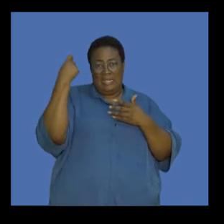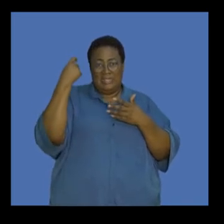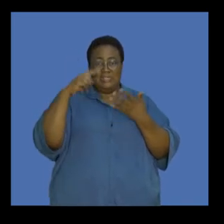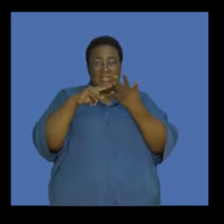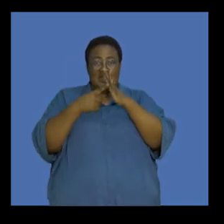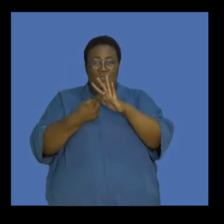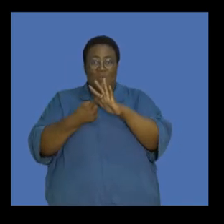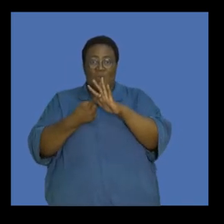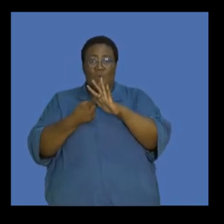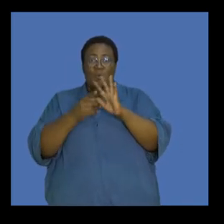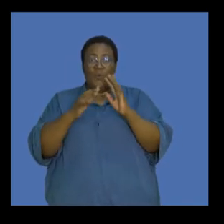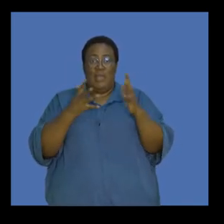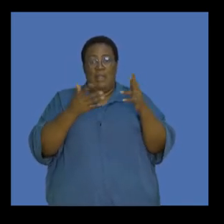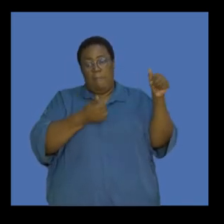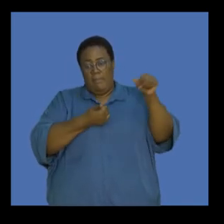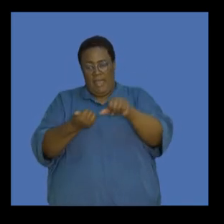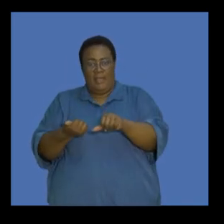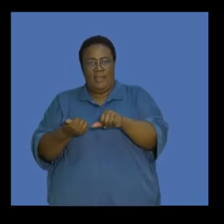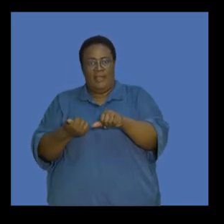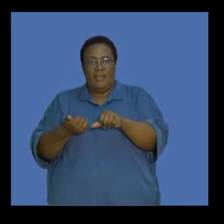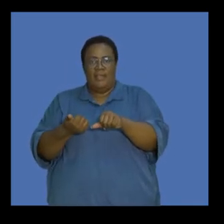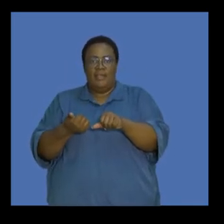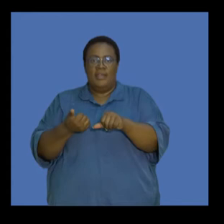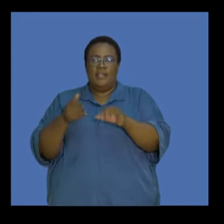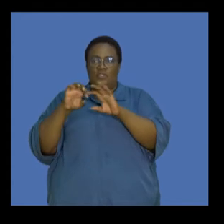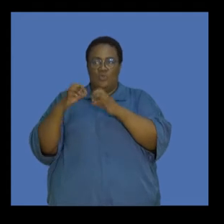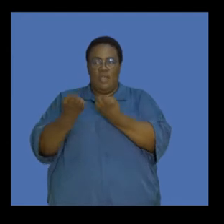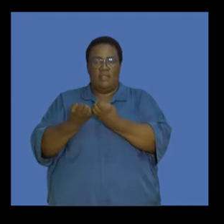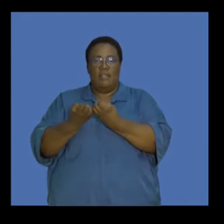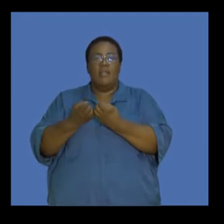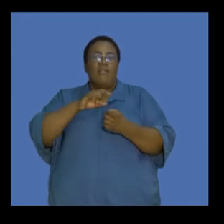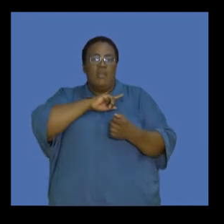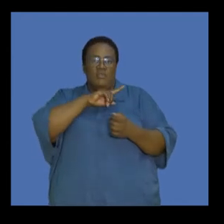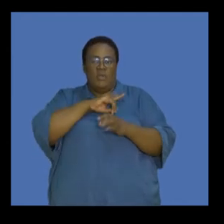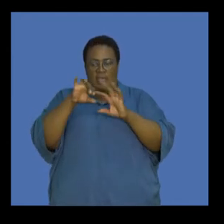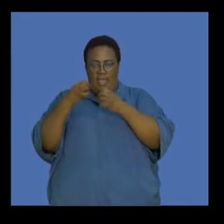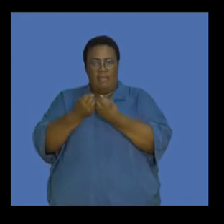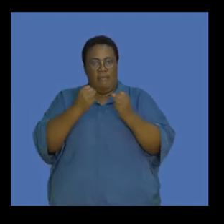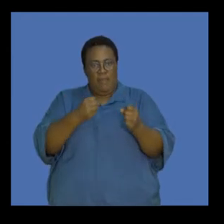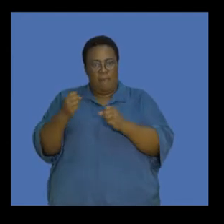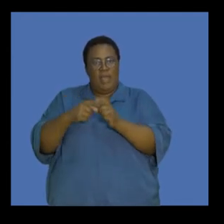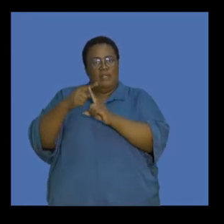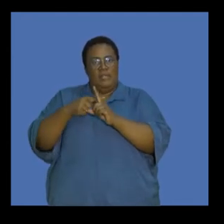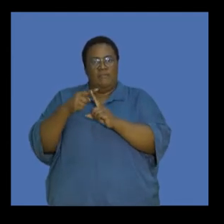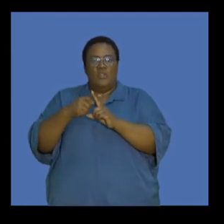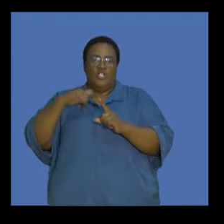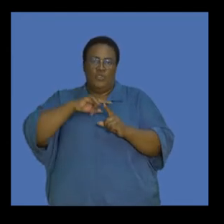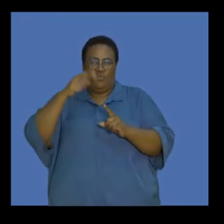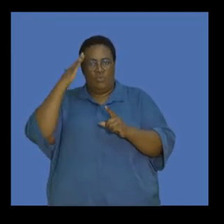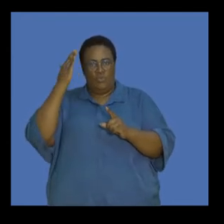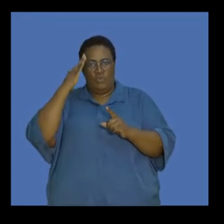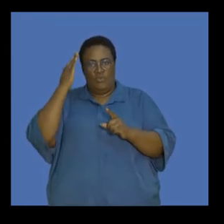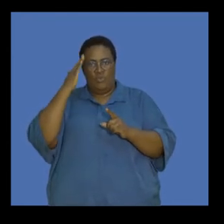heat is reflected back onto Earth. And that is what keeps the Earth at a temperature that we experience throughout